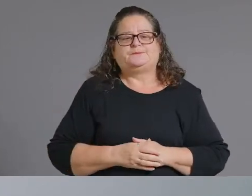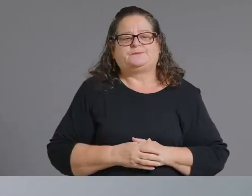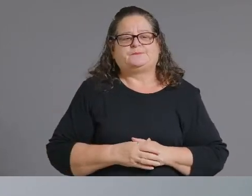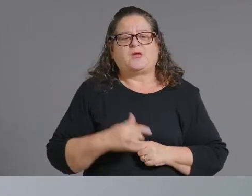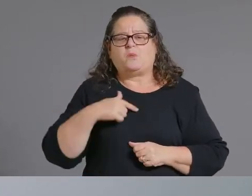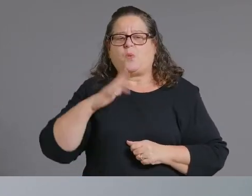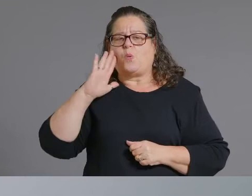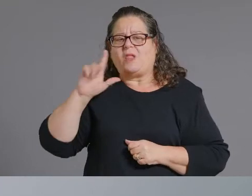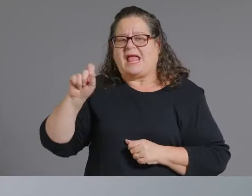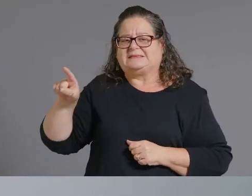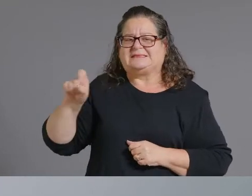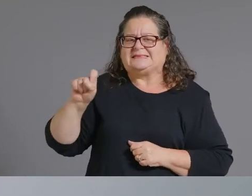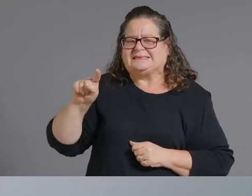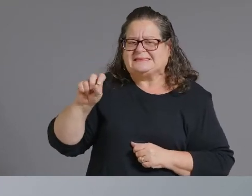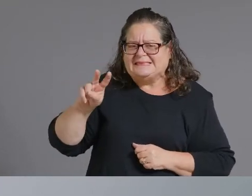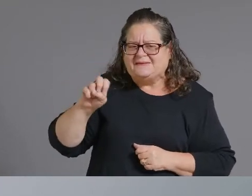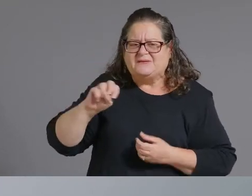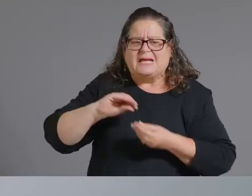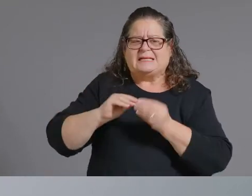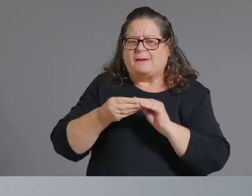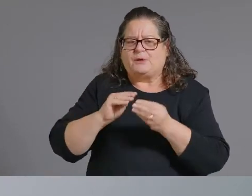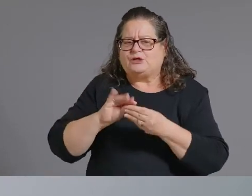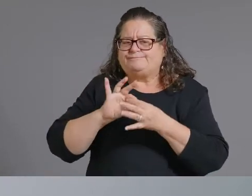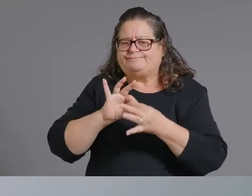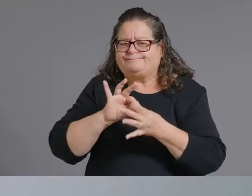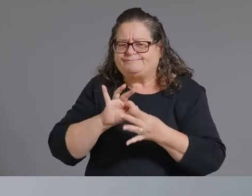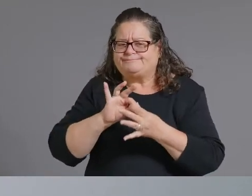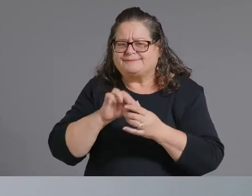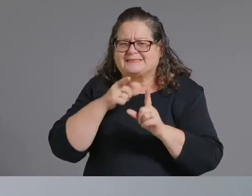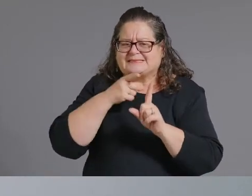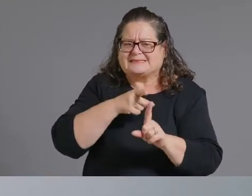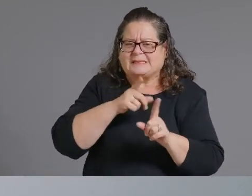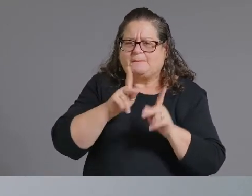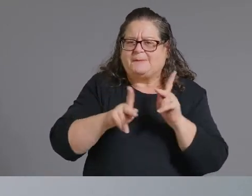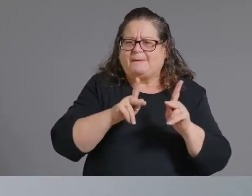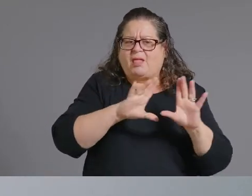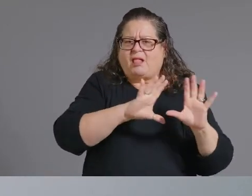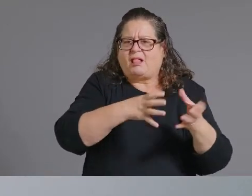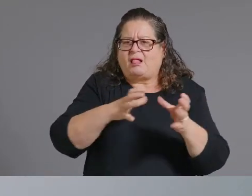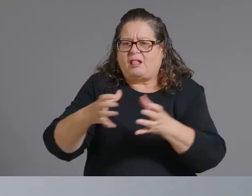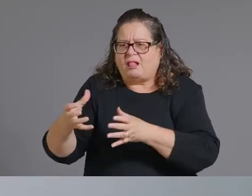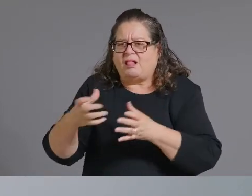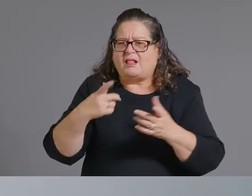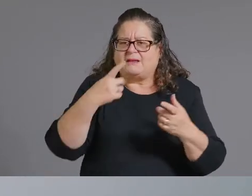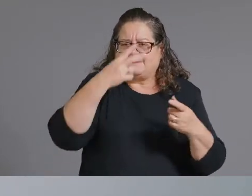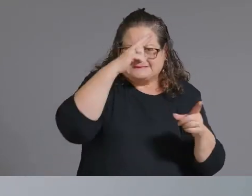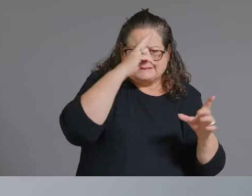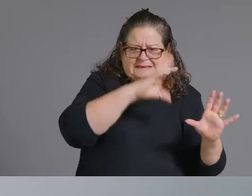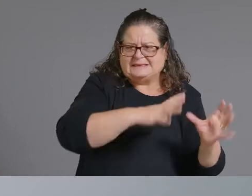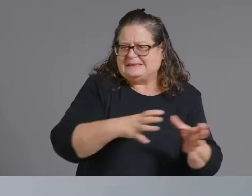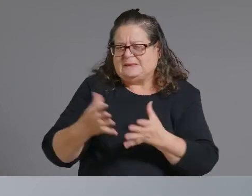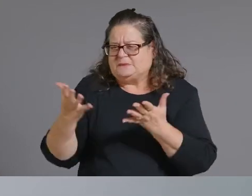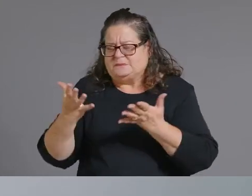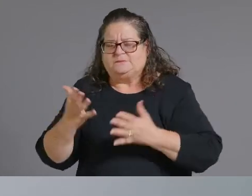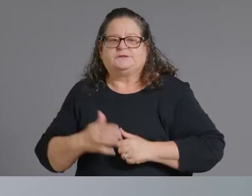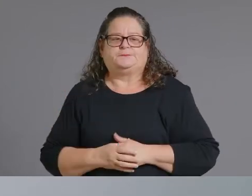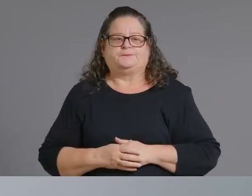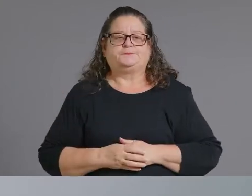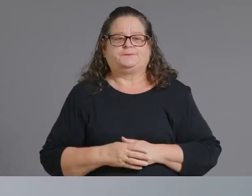but thank you very much yeah absolutely next is peter say more hi